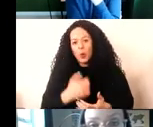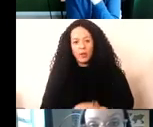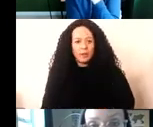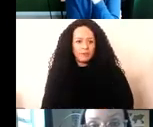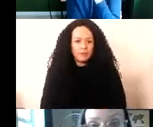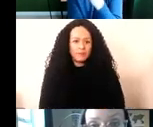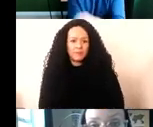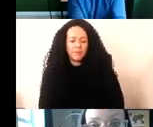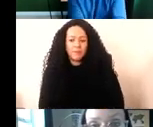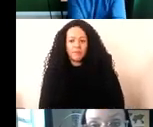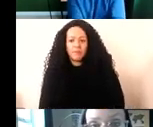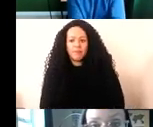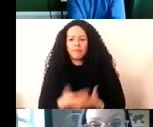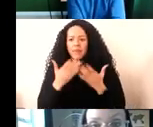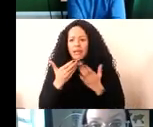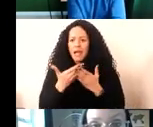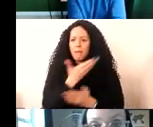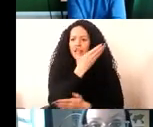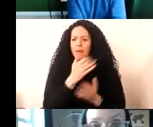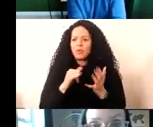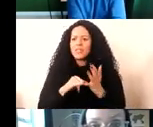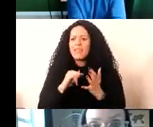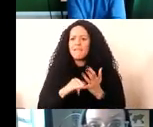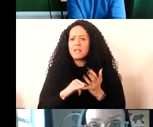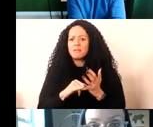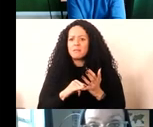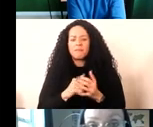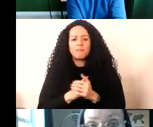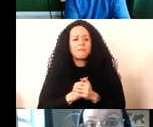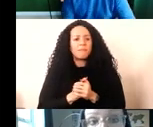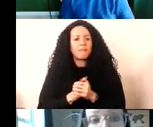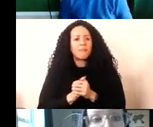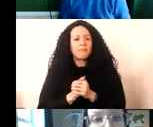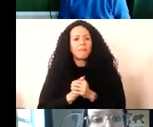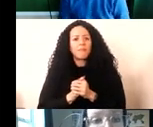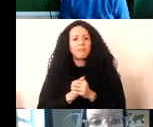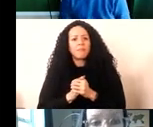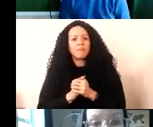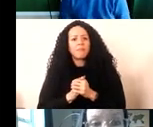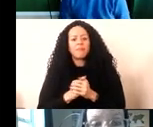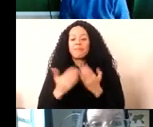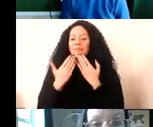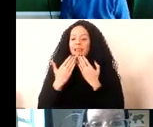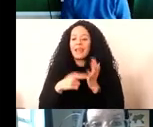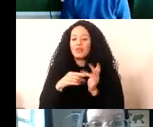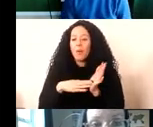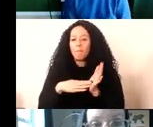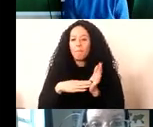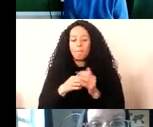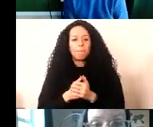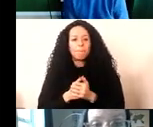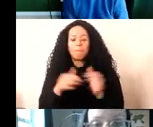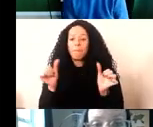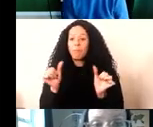So now I'm going to pass back to Stephen to close this up. Thanks, Tom. Just briefly to